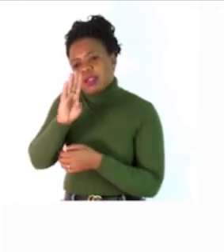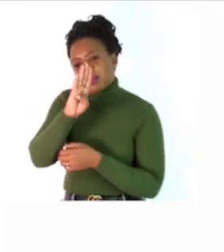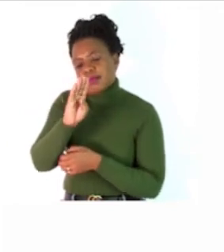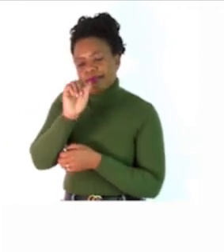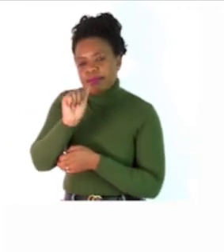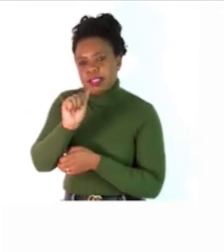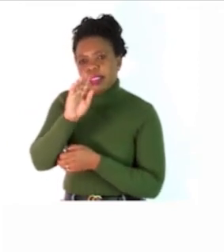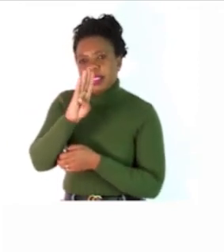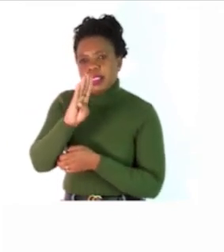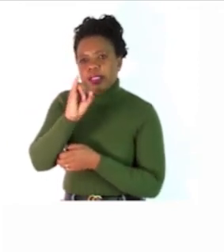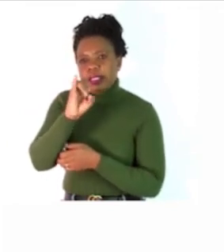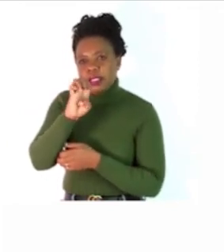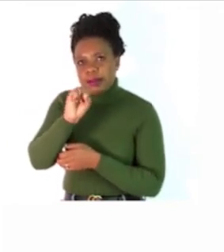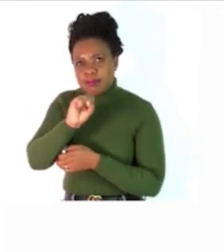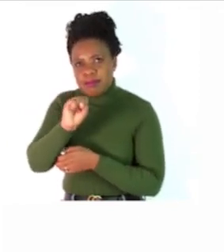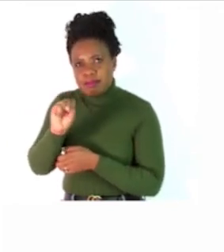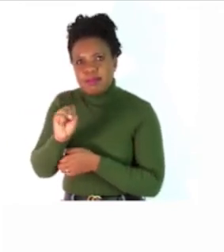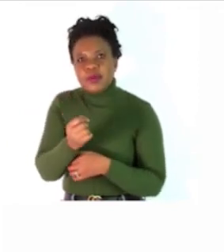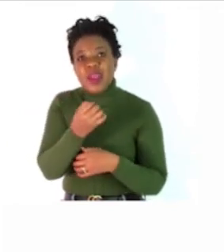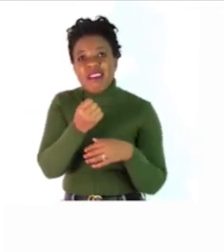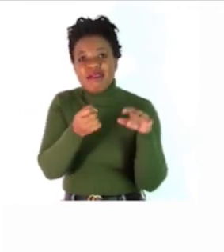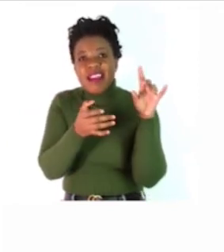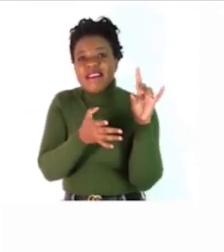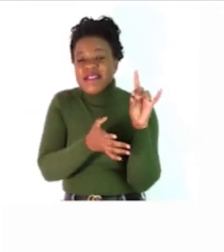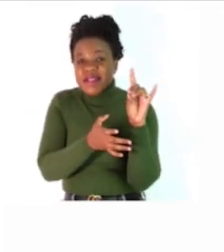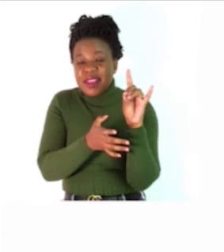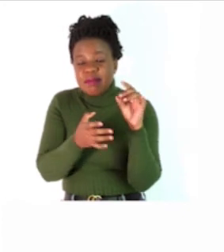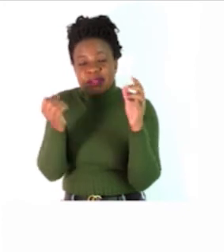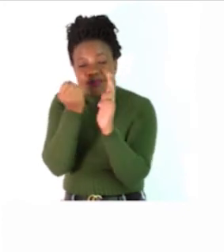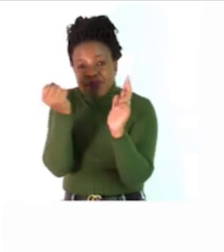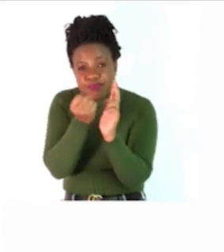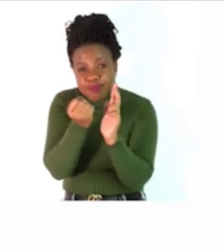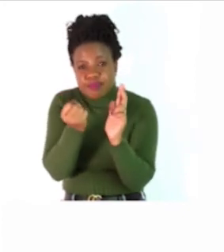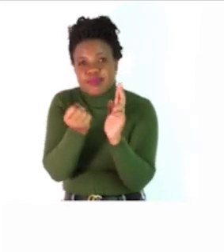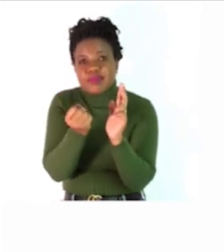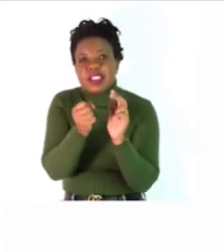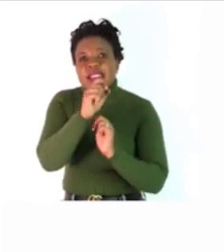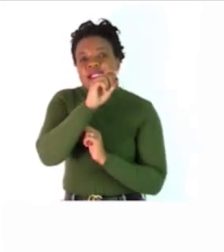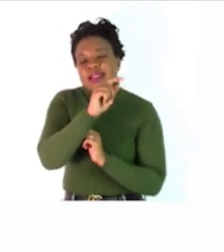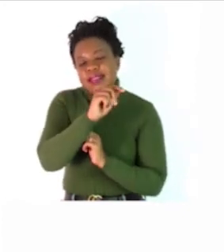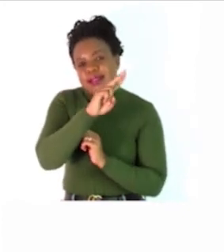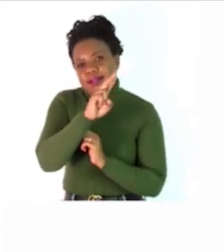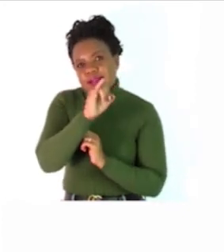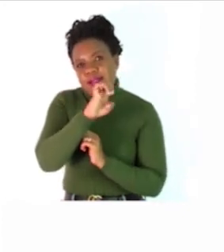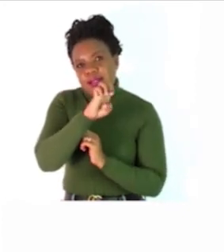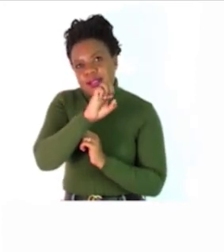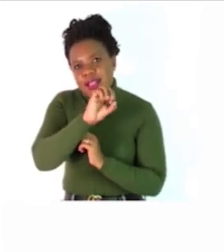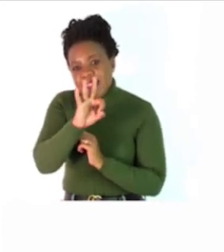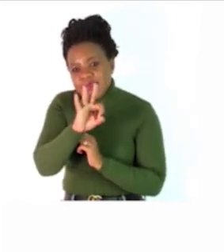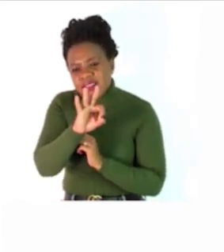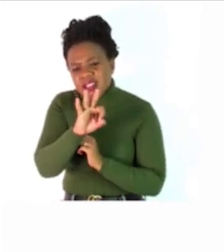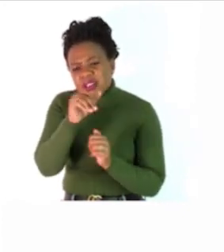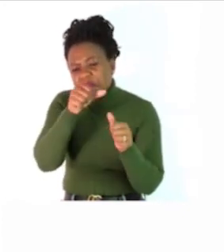we are having the thief there and there are now many how do you pluralize it the